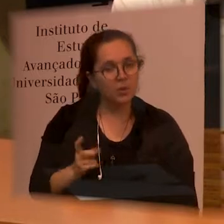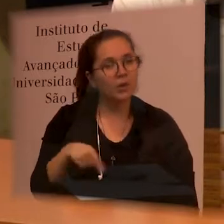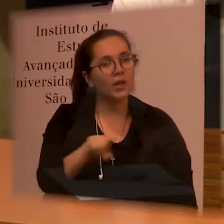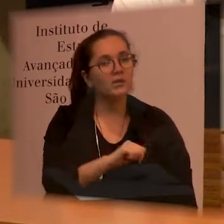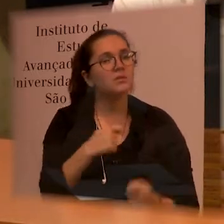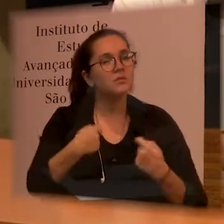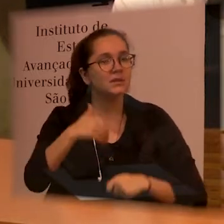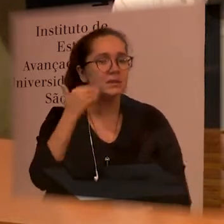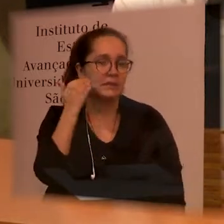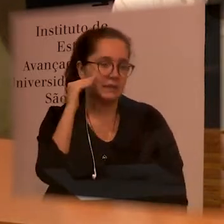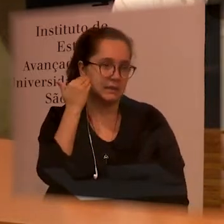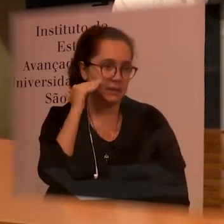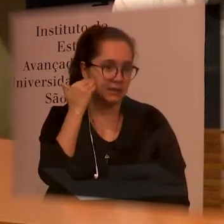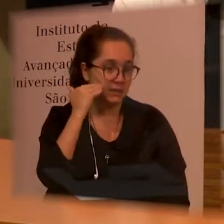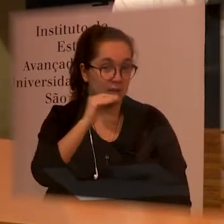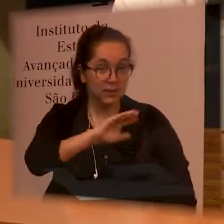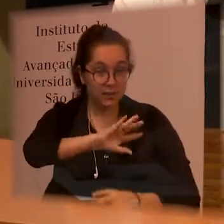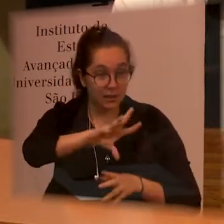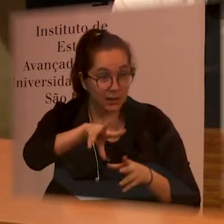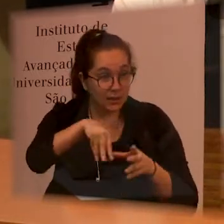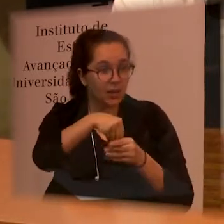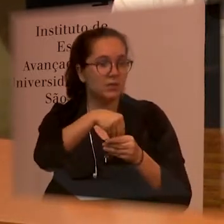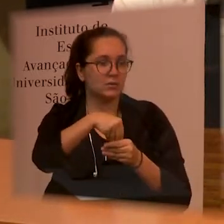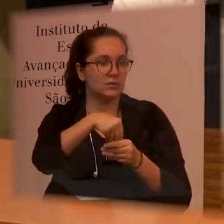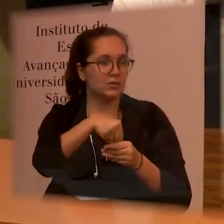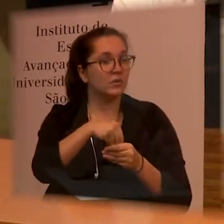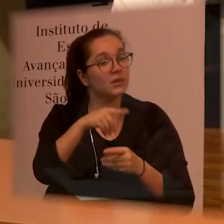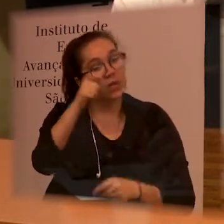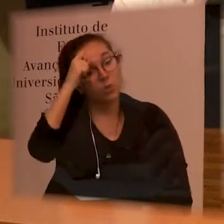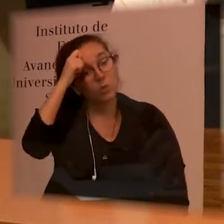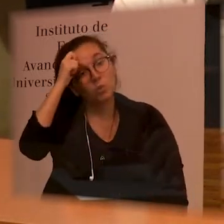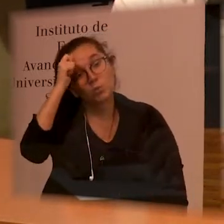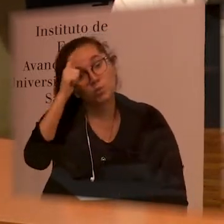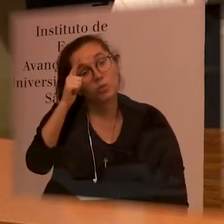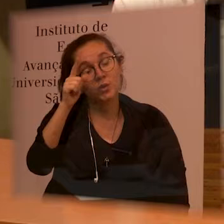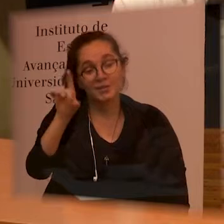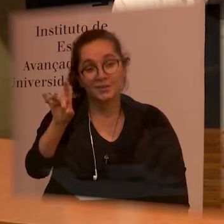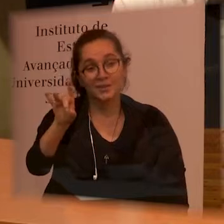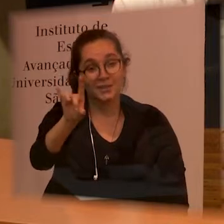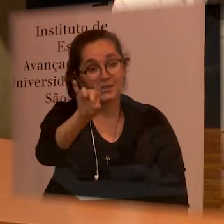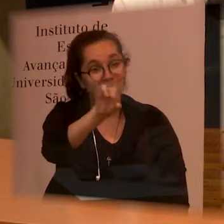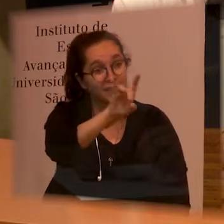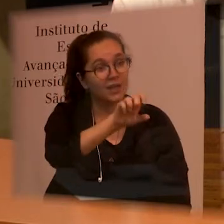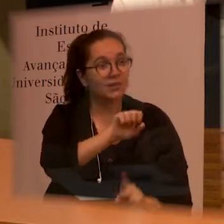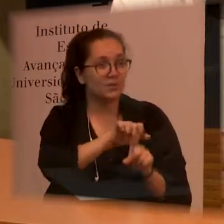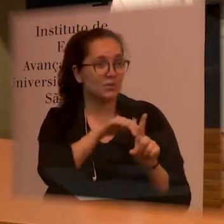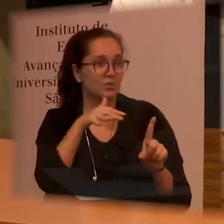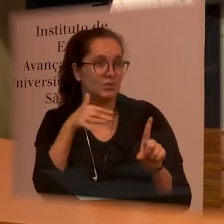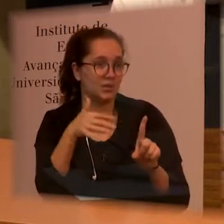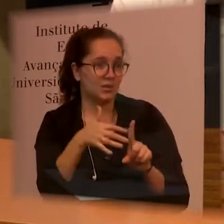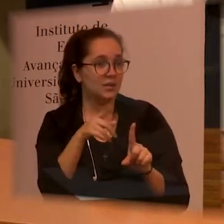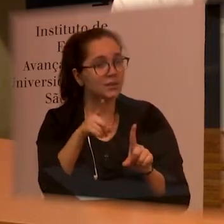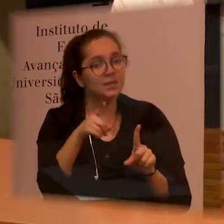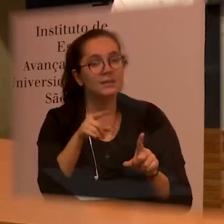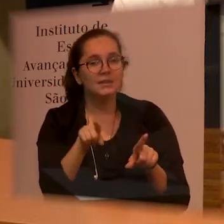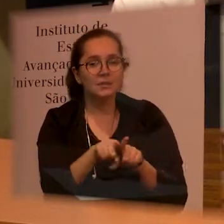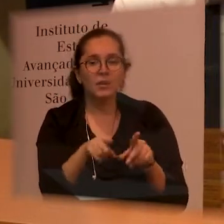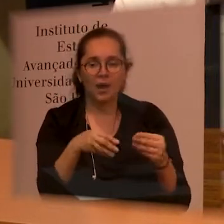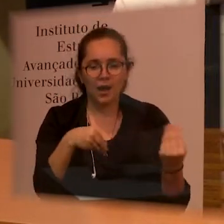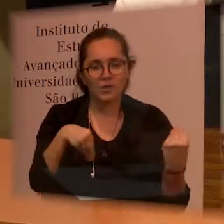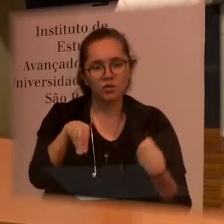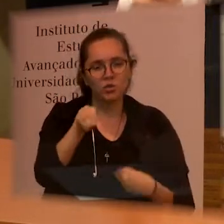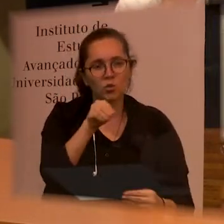understand in the disability studies as part of the culture of each society regarding the